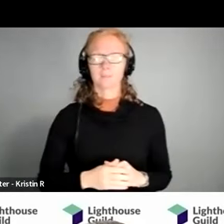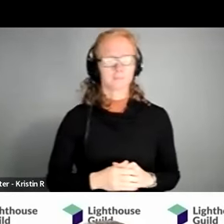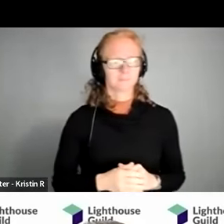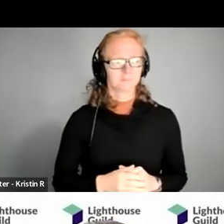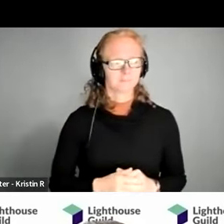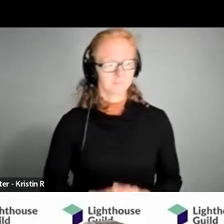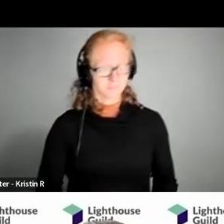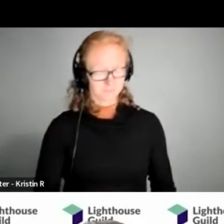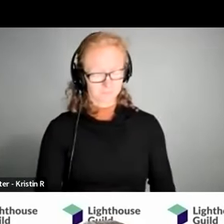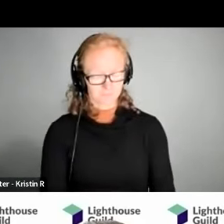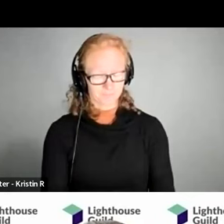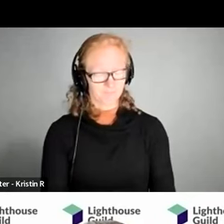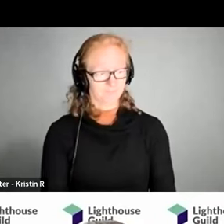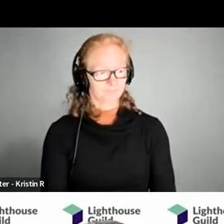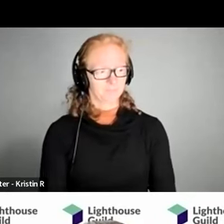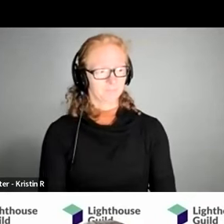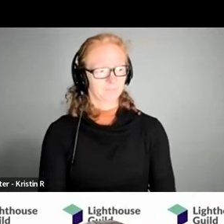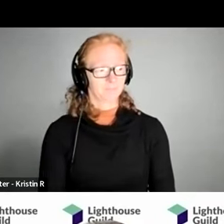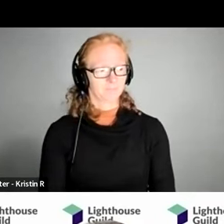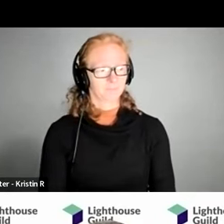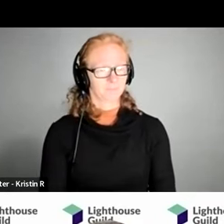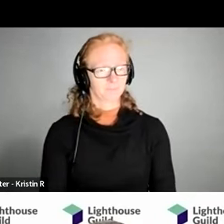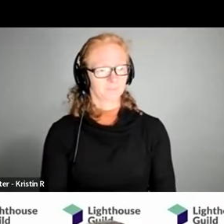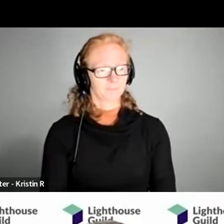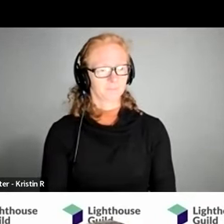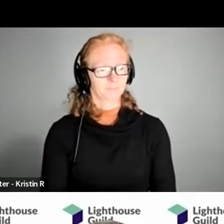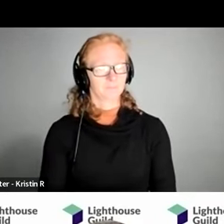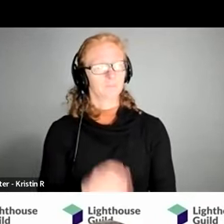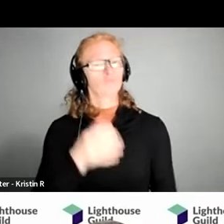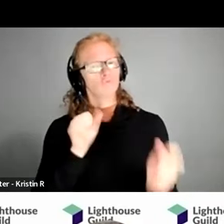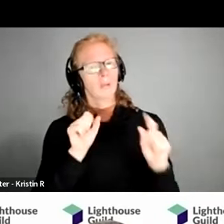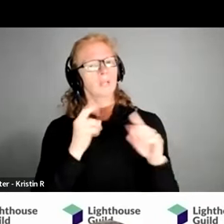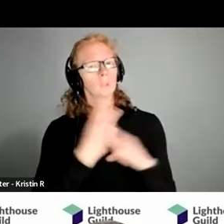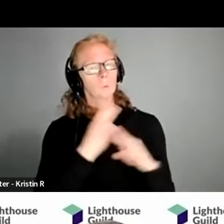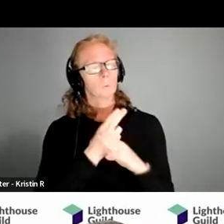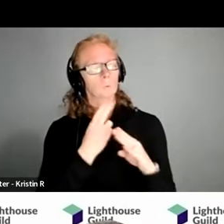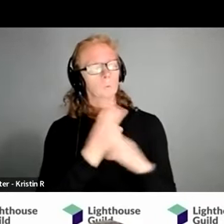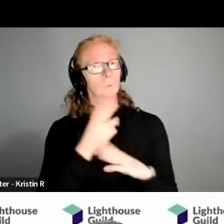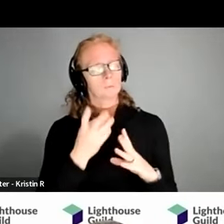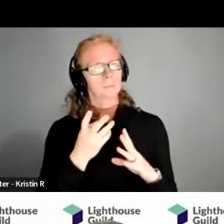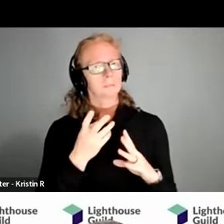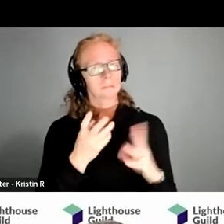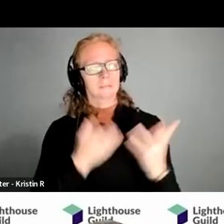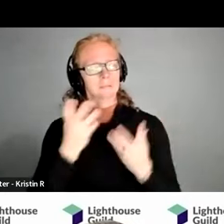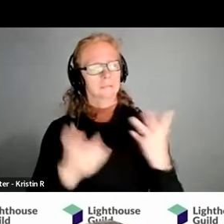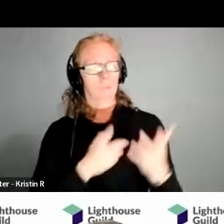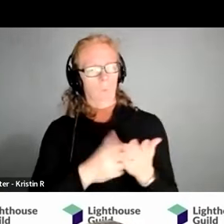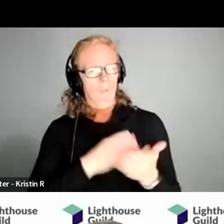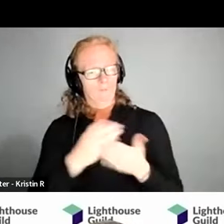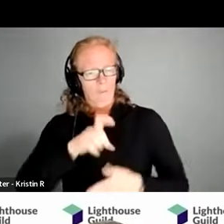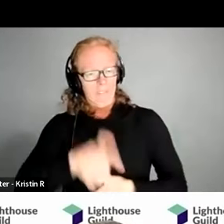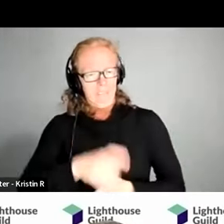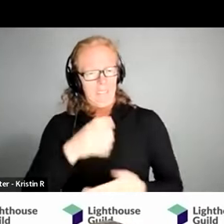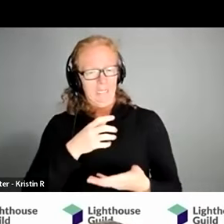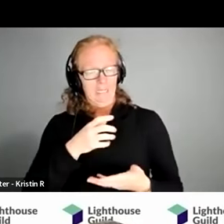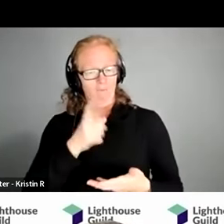we always advise everyone you know try to use a navigator really try to figure out what it is that you know you need in